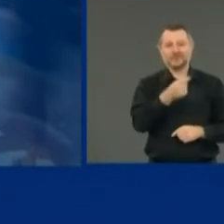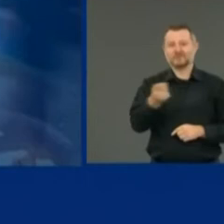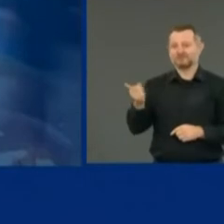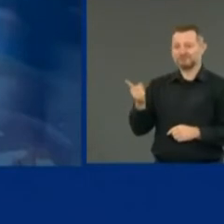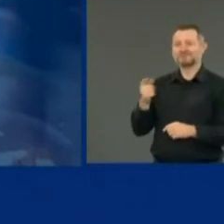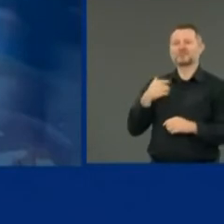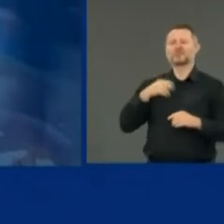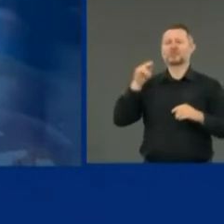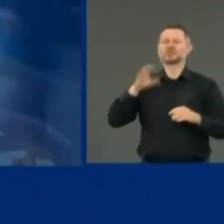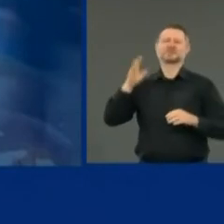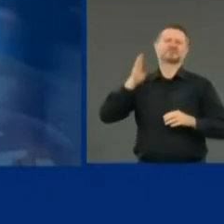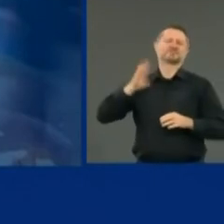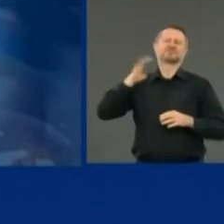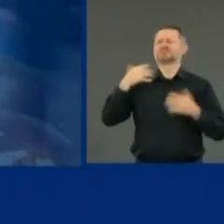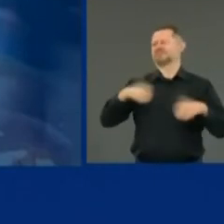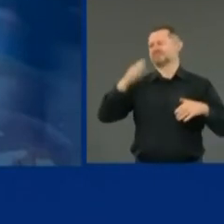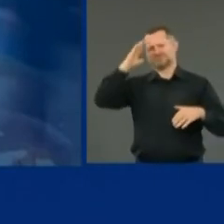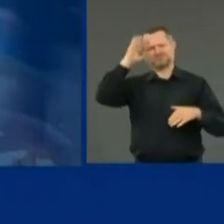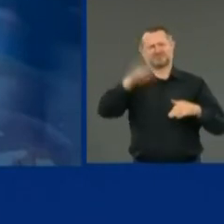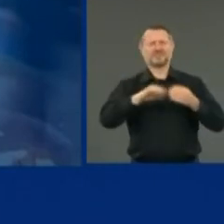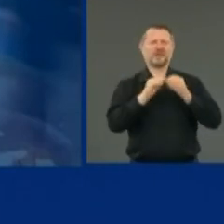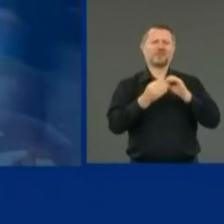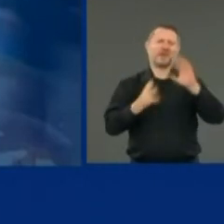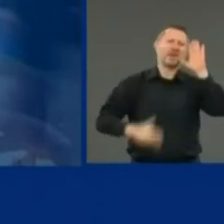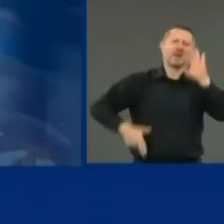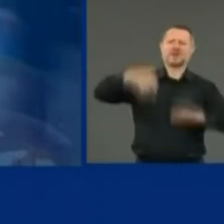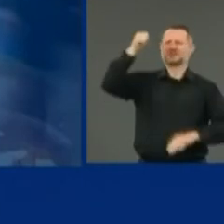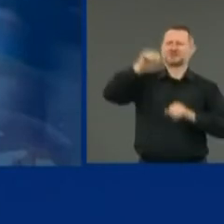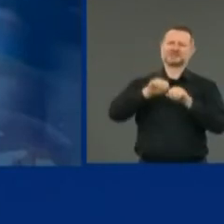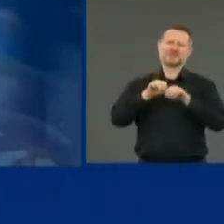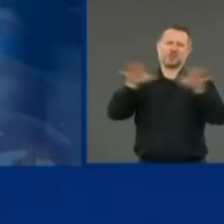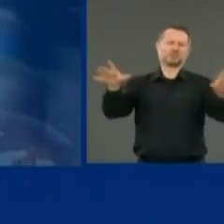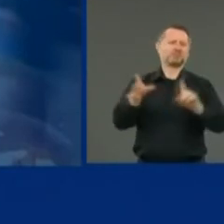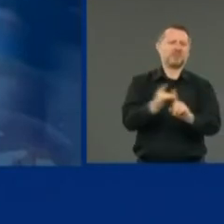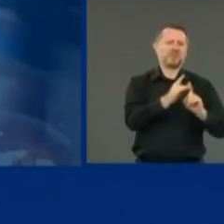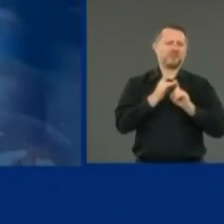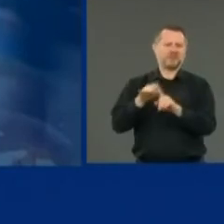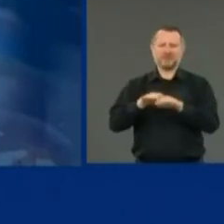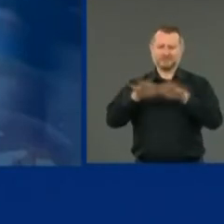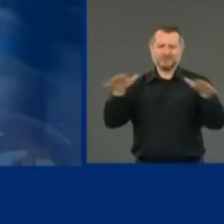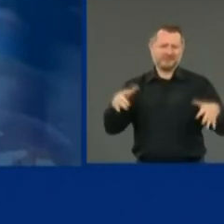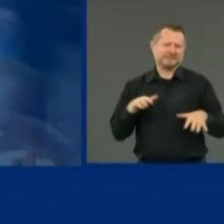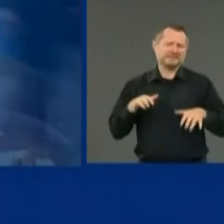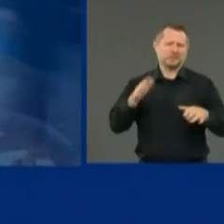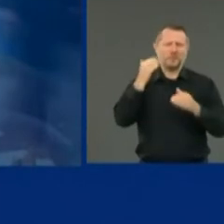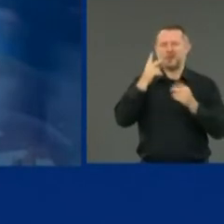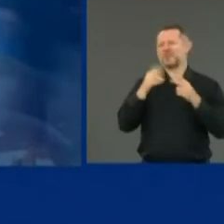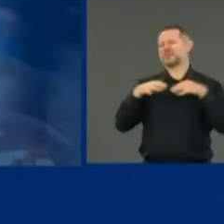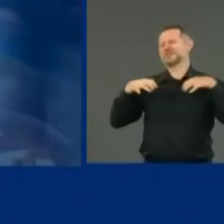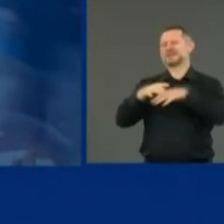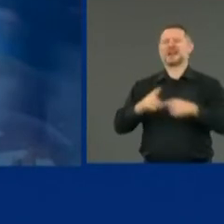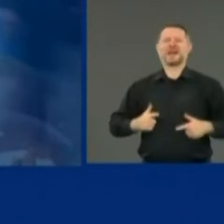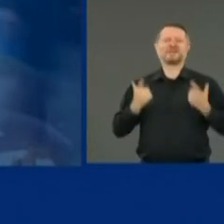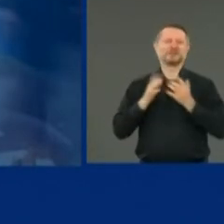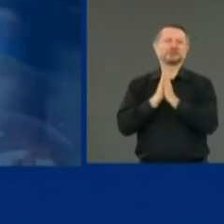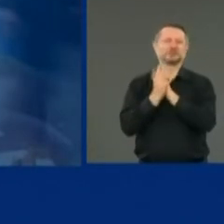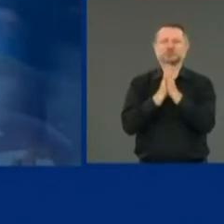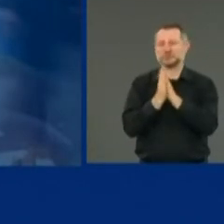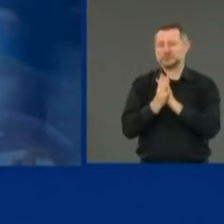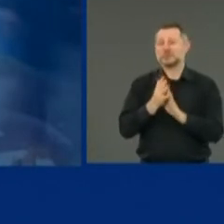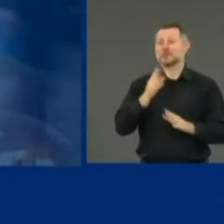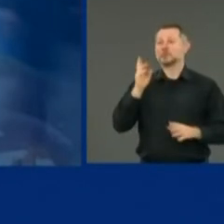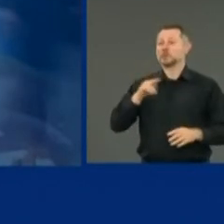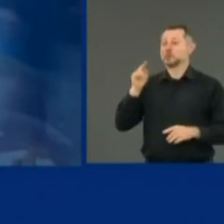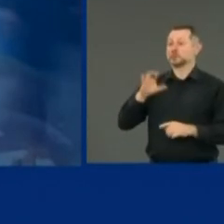cases. New York City has the highest density. New York City has also been the location for the protests